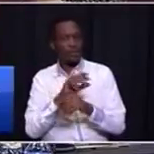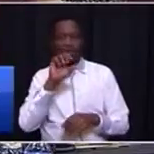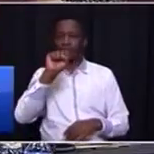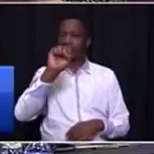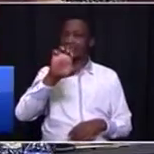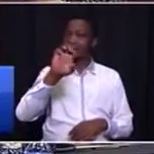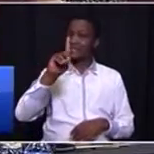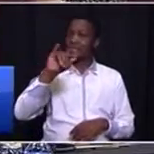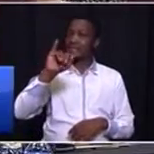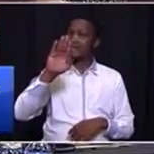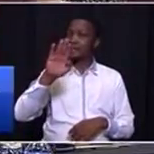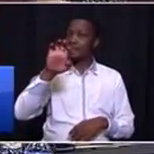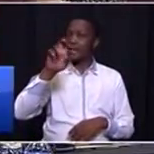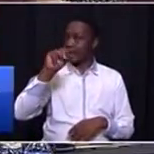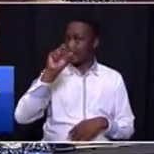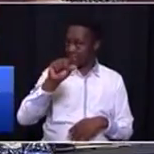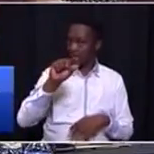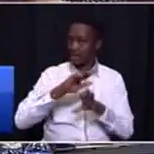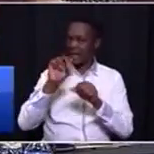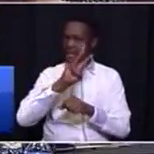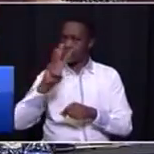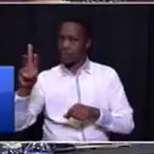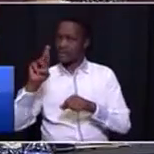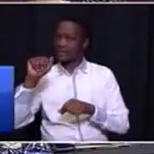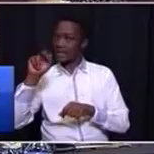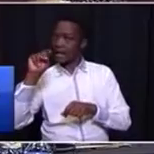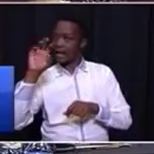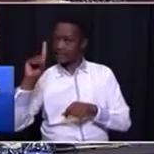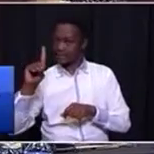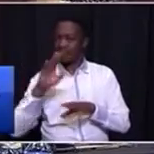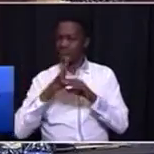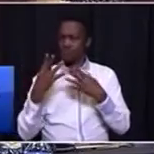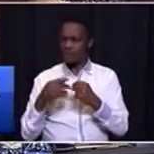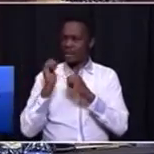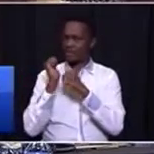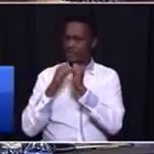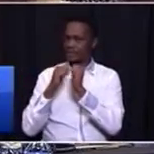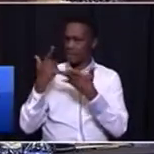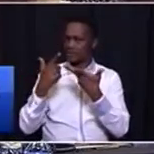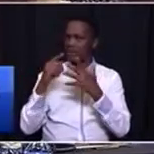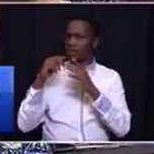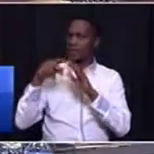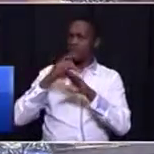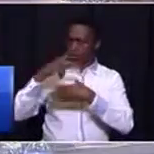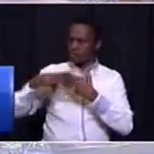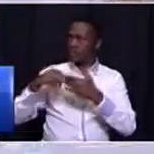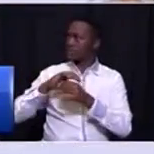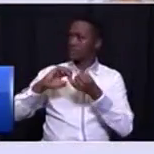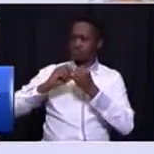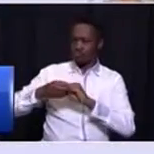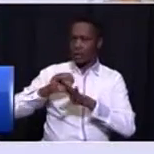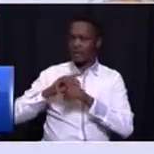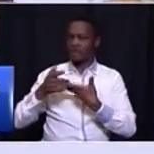the western. We will have strategic catalytic project infrastructure projects in those regions to catalyze